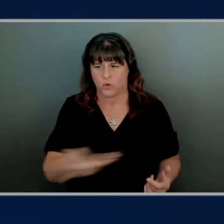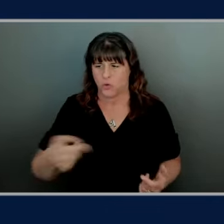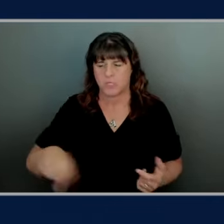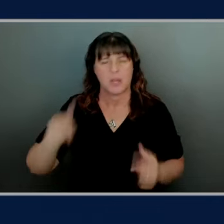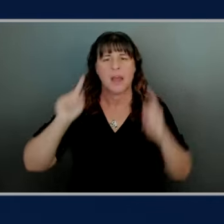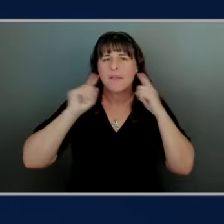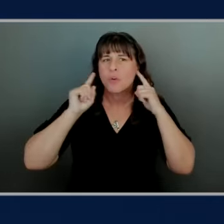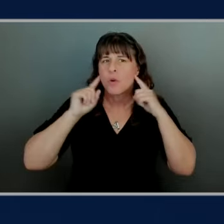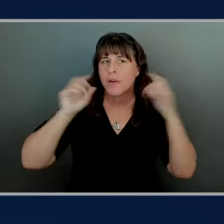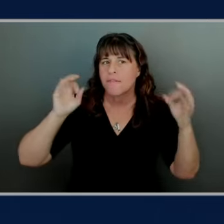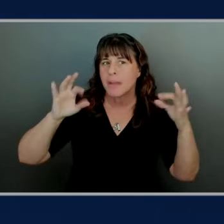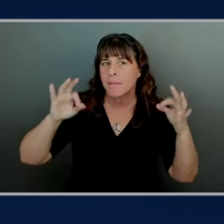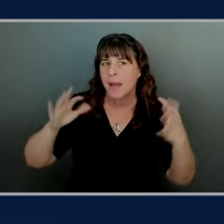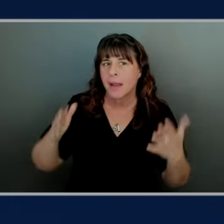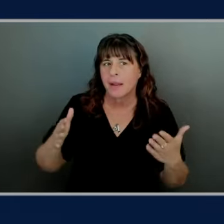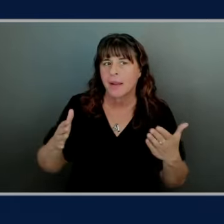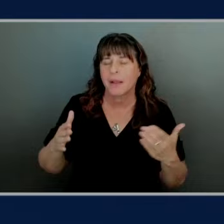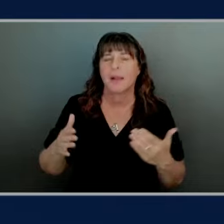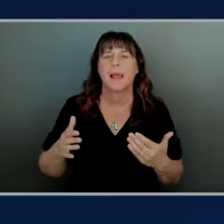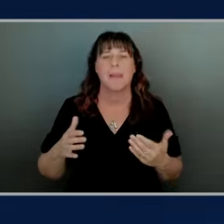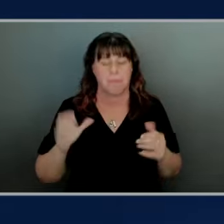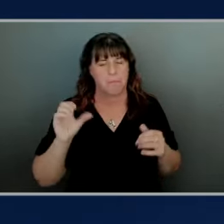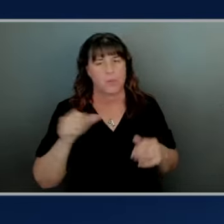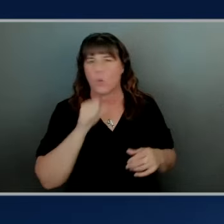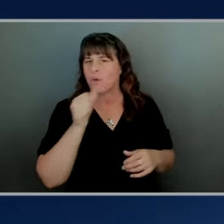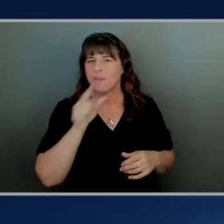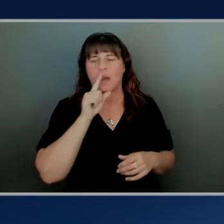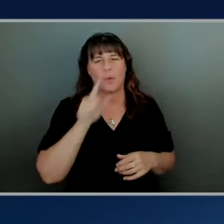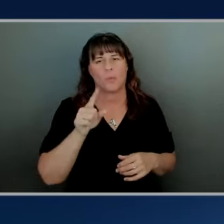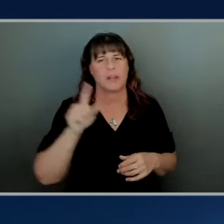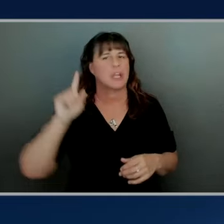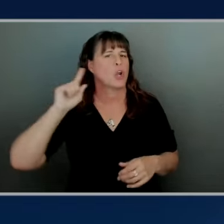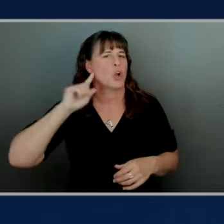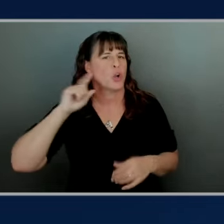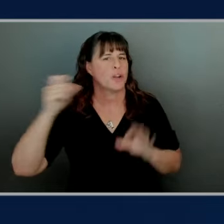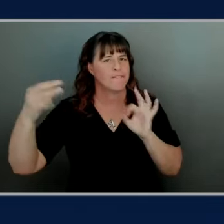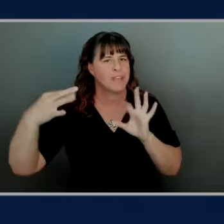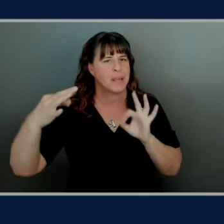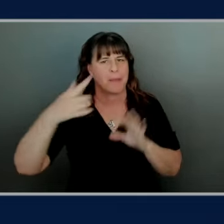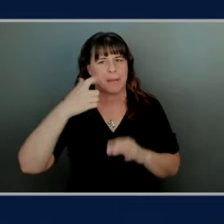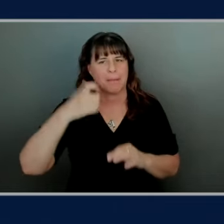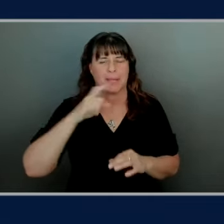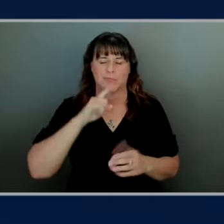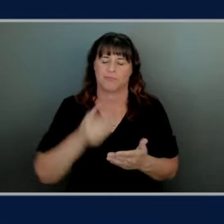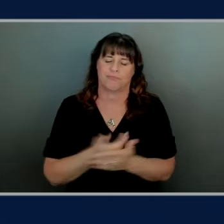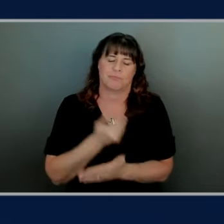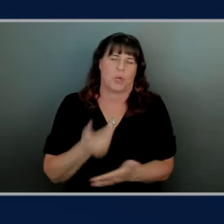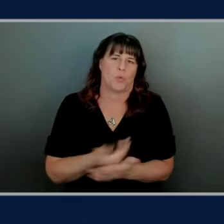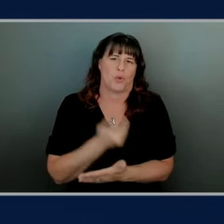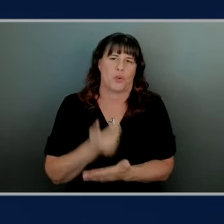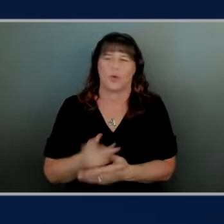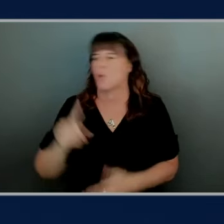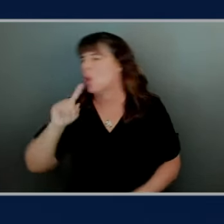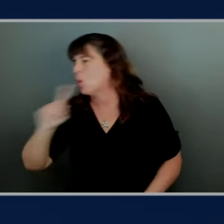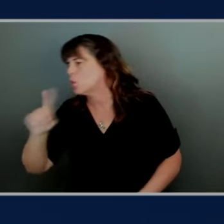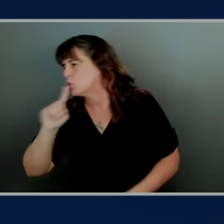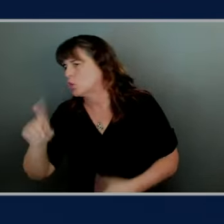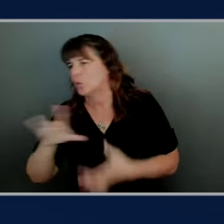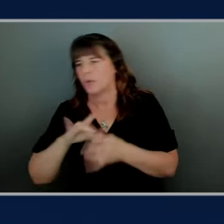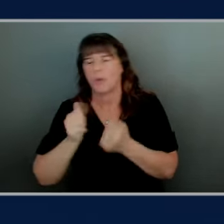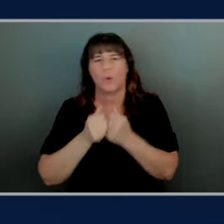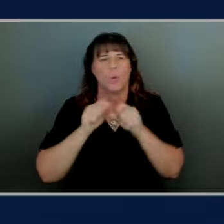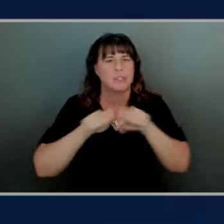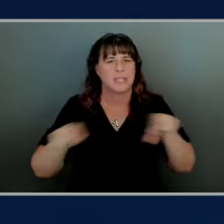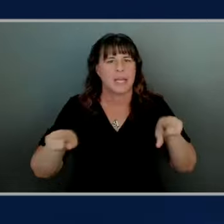feedback yeah yeah we have not really heard feedback because it is so new with regard to the assets that we've put out there and